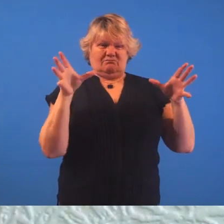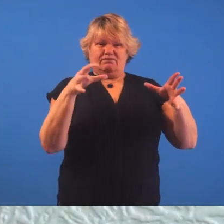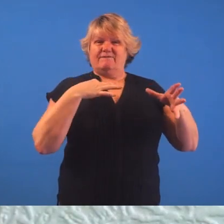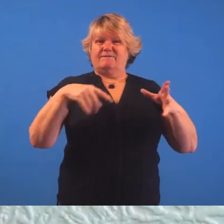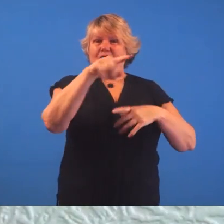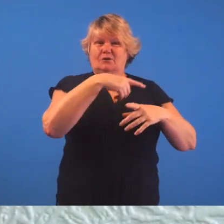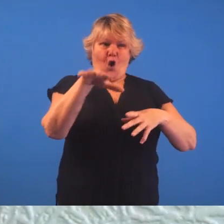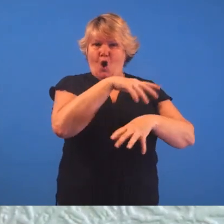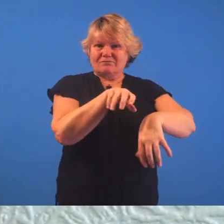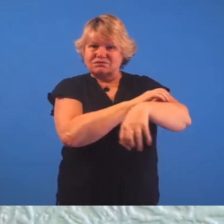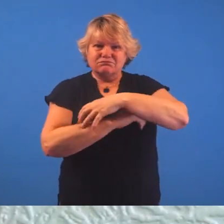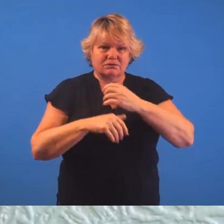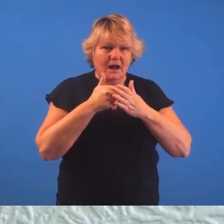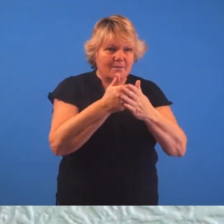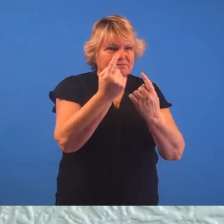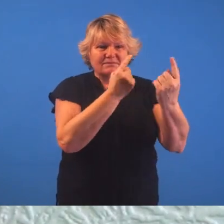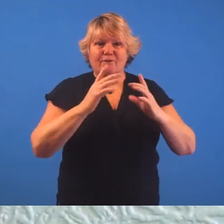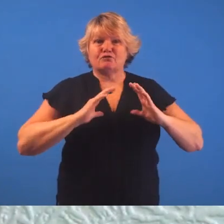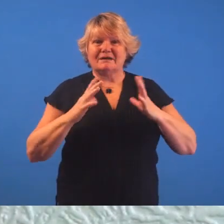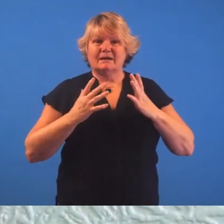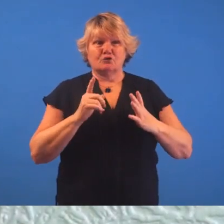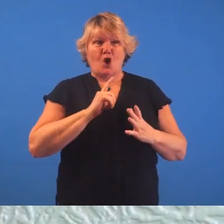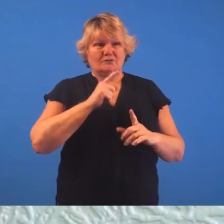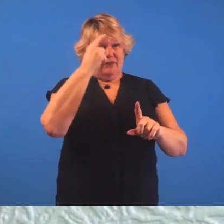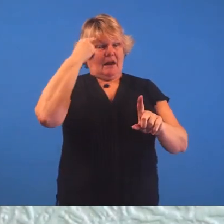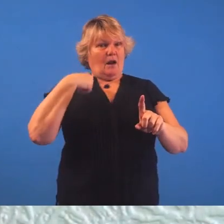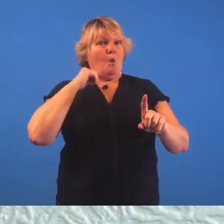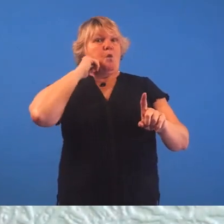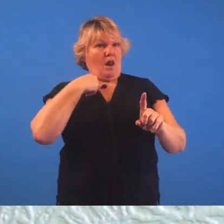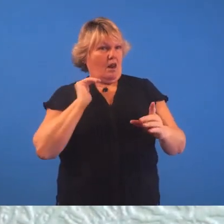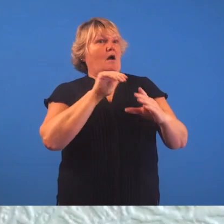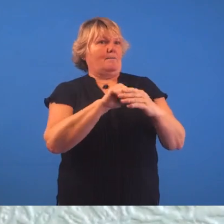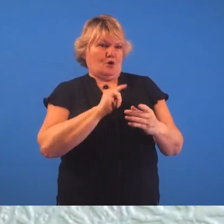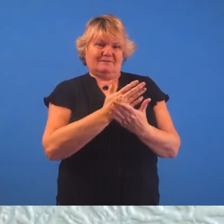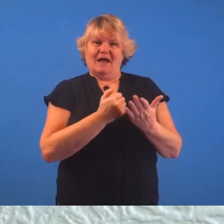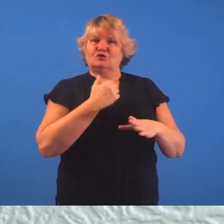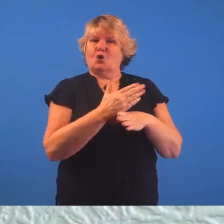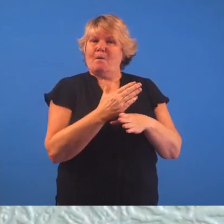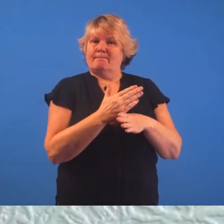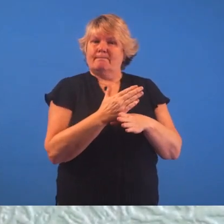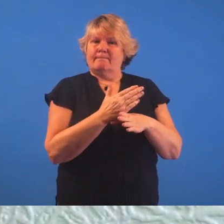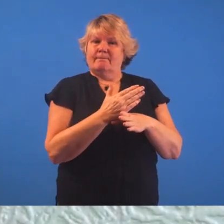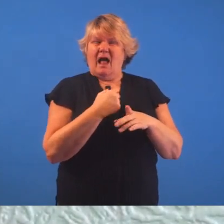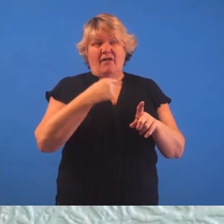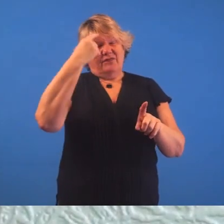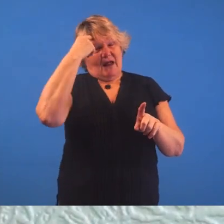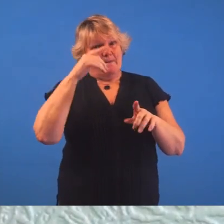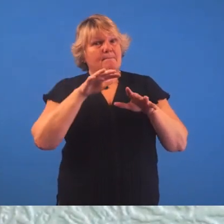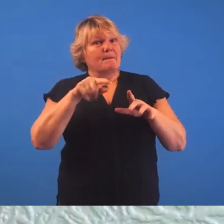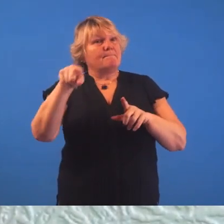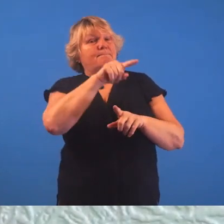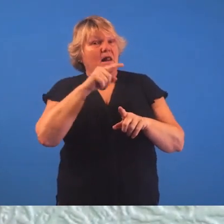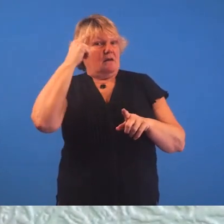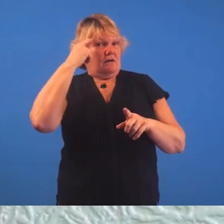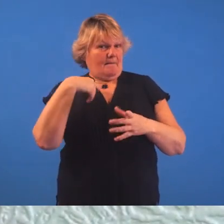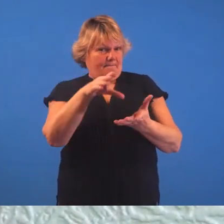volunteers, so because they're all mucking in for free they think that I will as part of my job. I think people think that